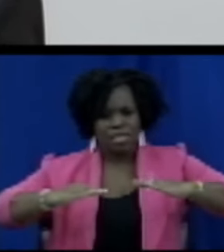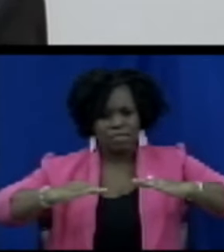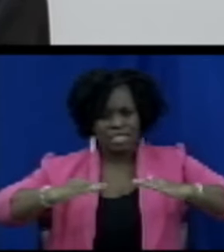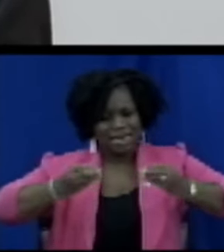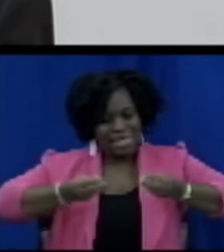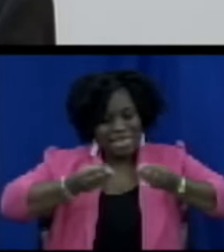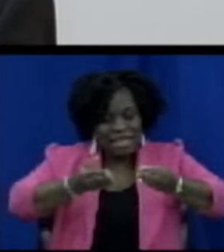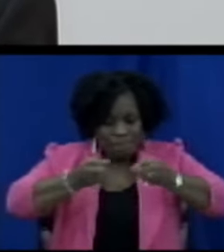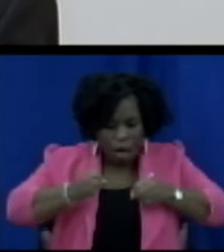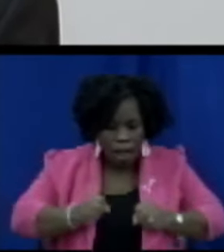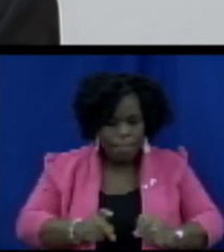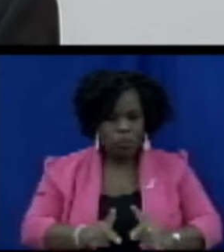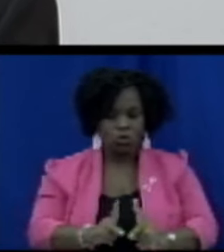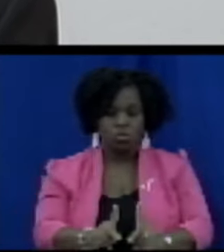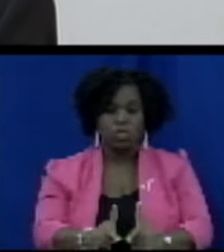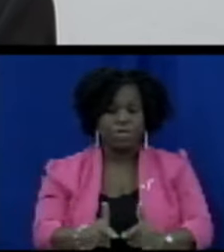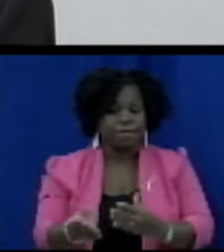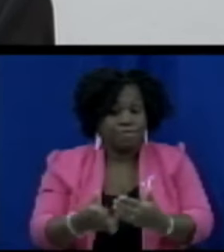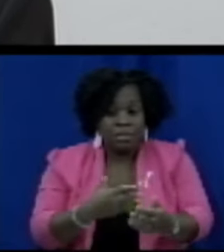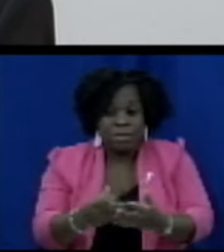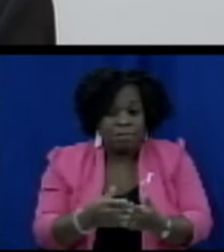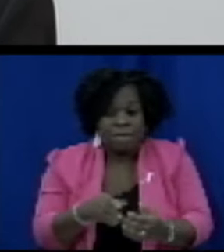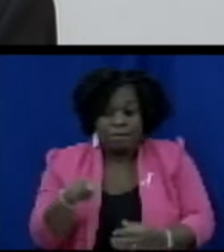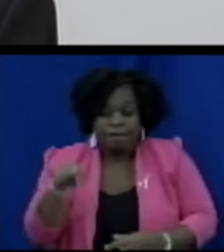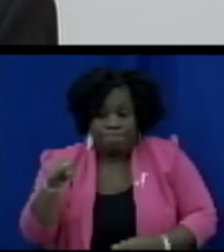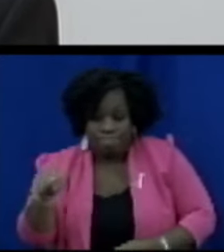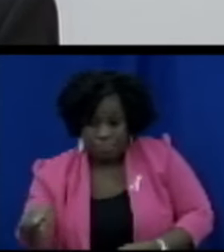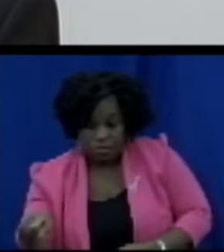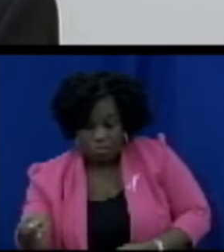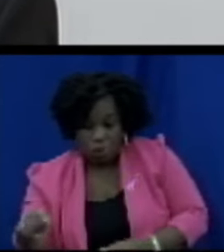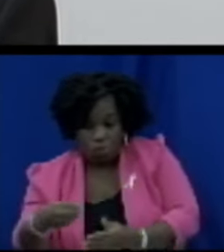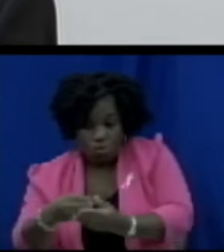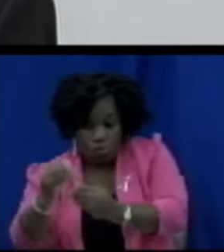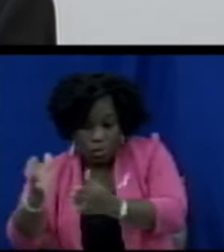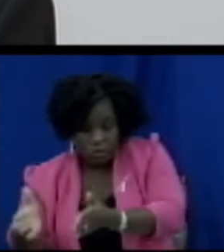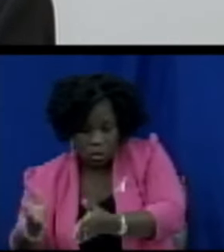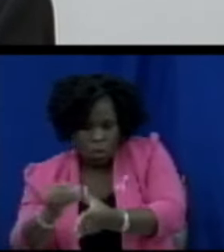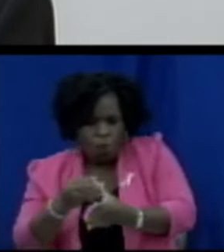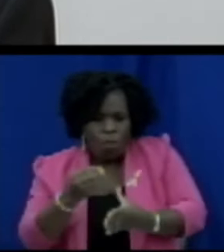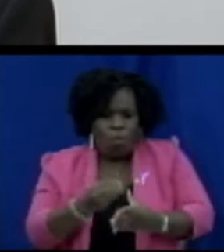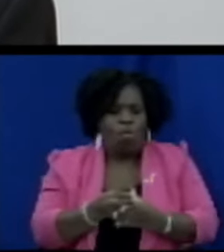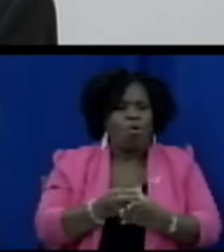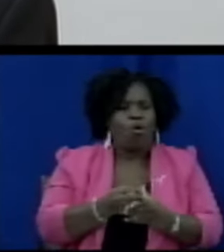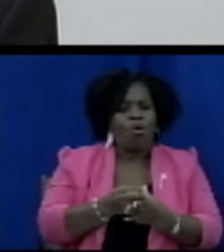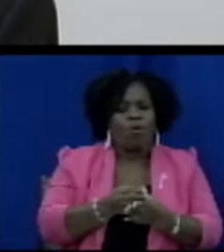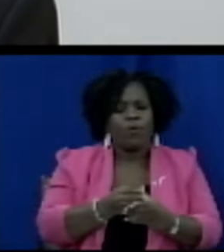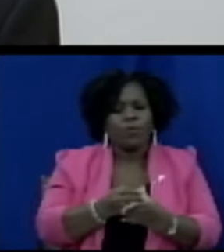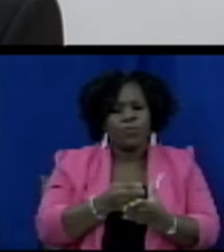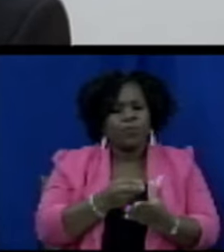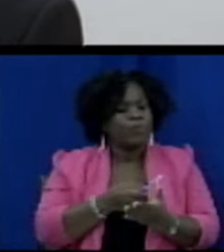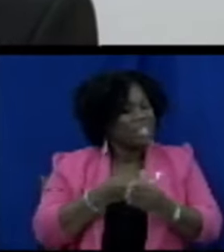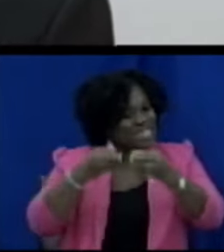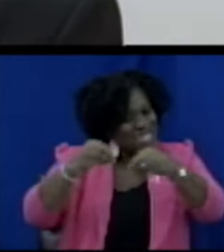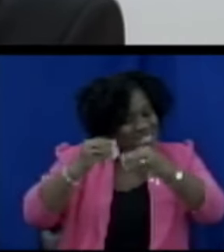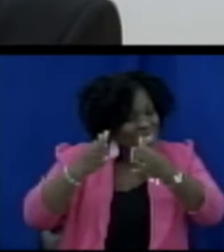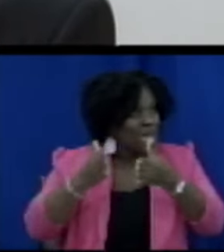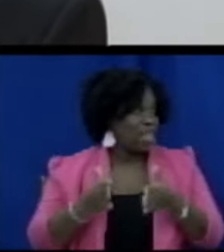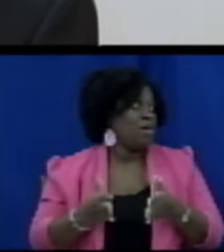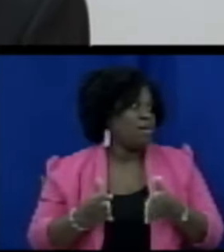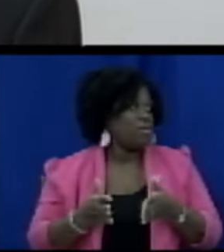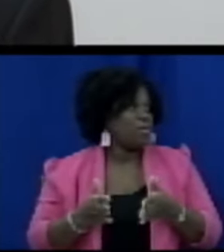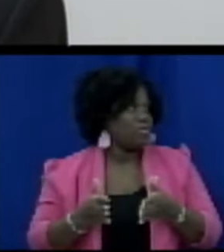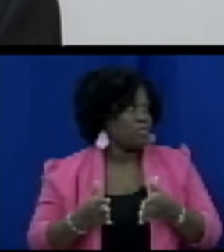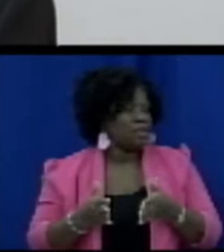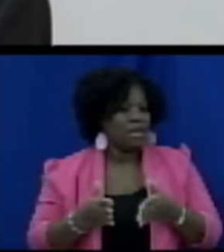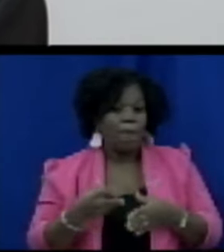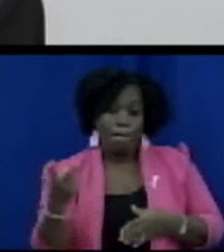wherever there are violations it brings the opportunity for consumers and suppliers